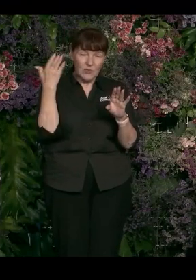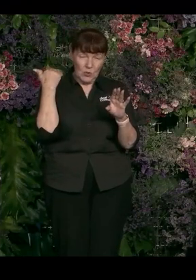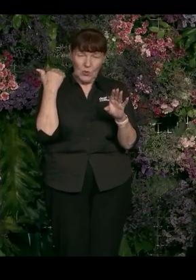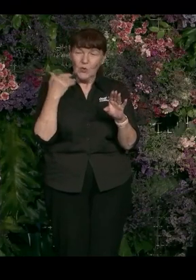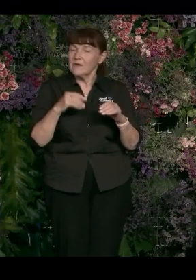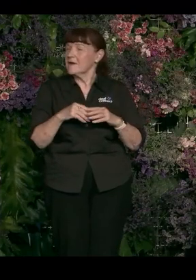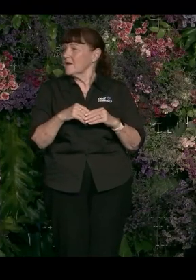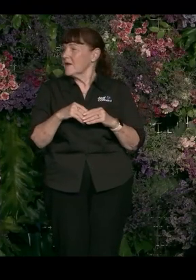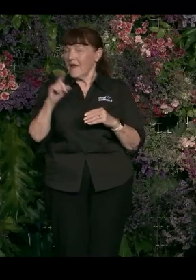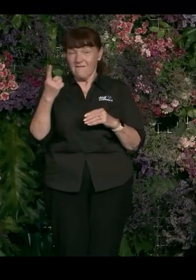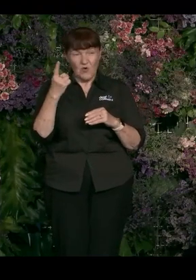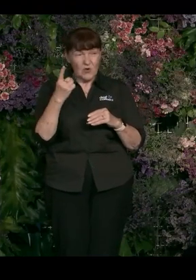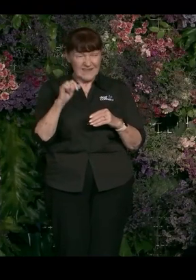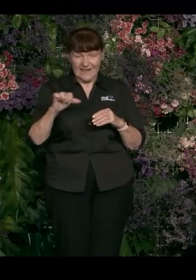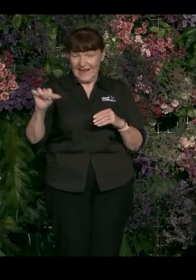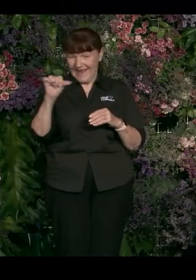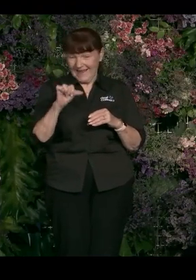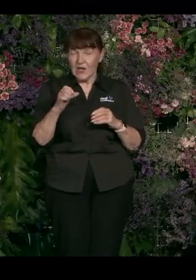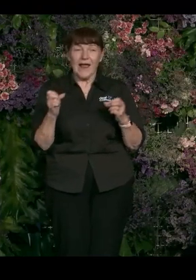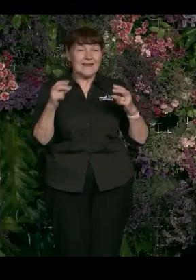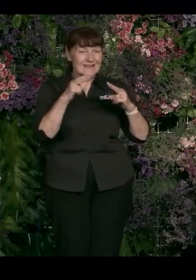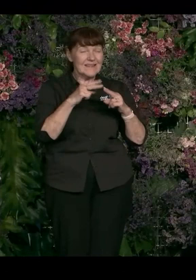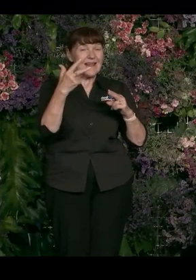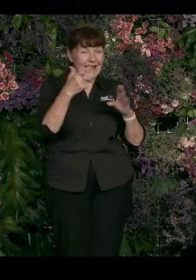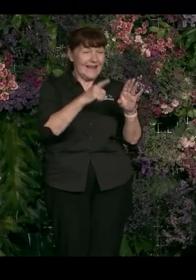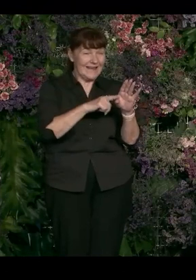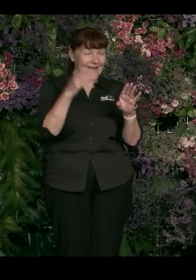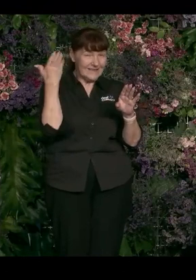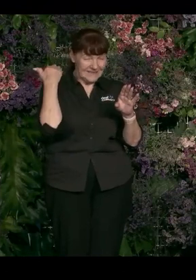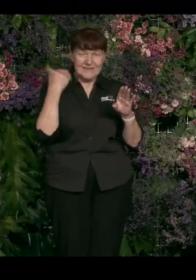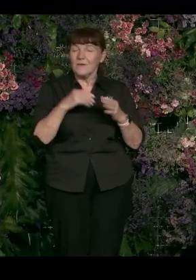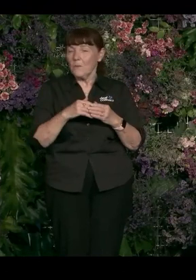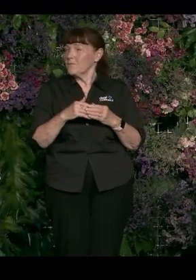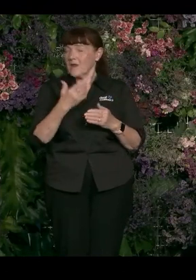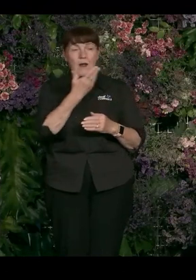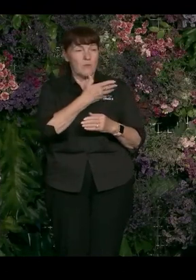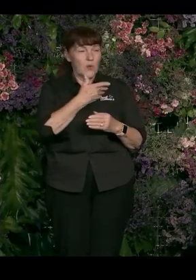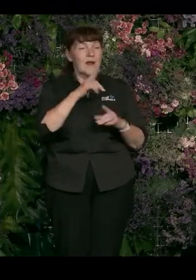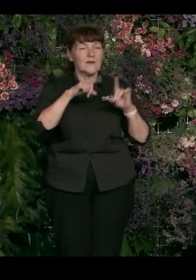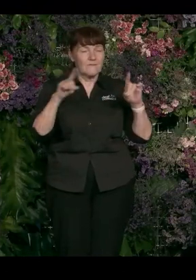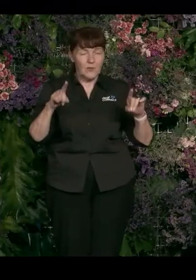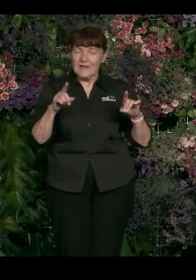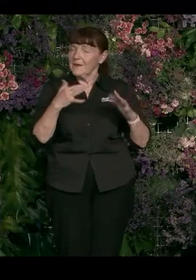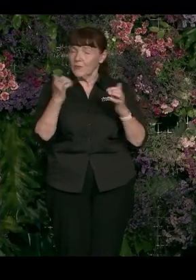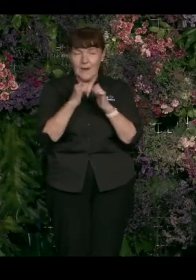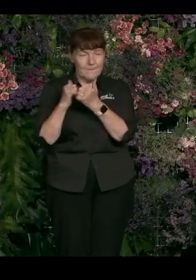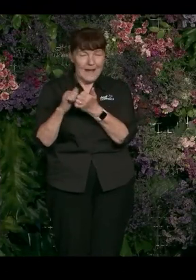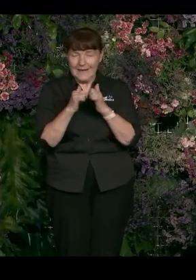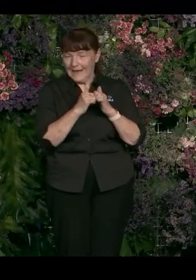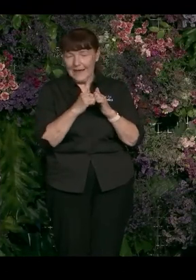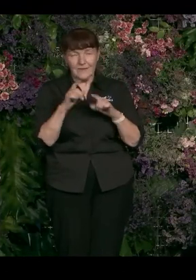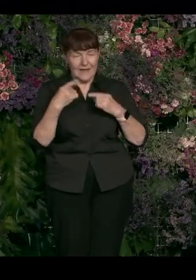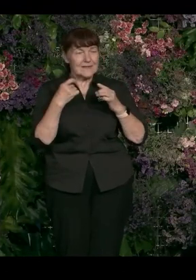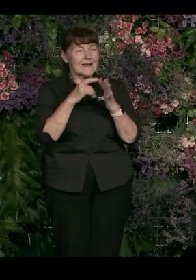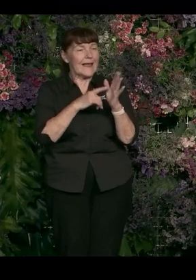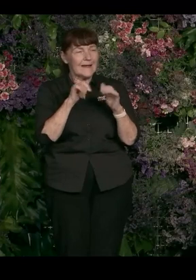Kong was the first gay summit ever in Asia. And we launched here in Sydney eight years ago. Pride University has been a tremendous partner of ours, as has Equality. Australia, Kate, all of these